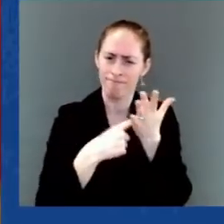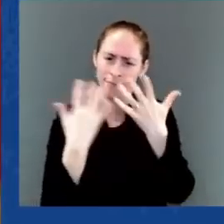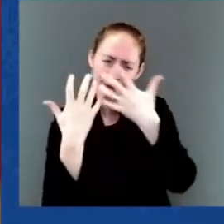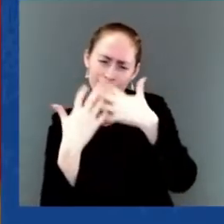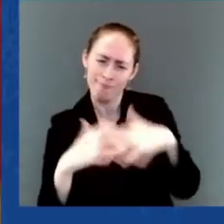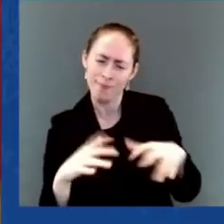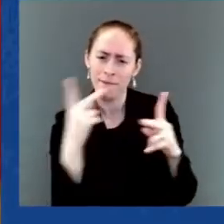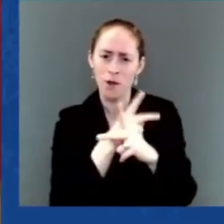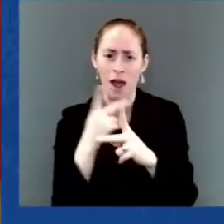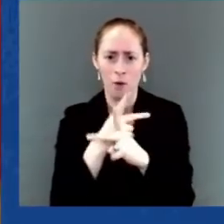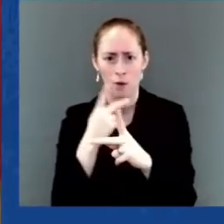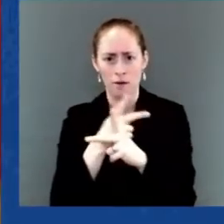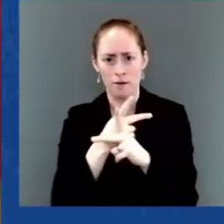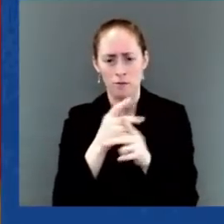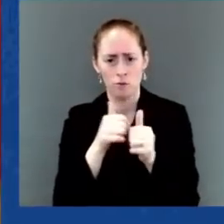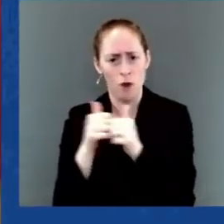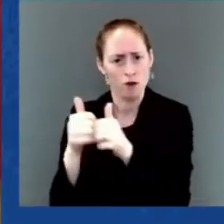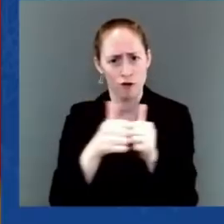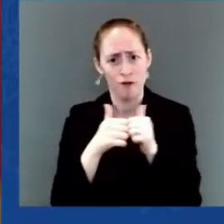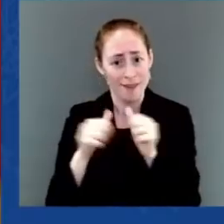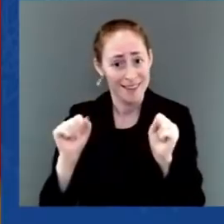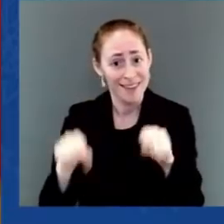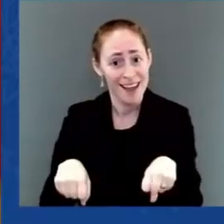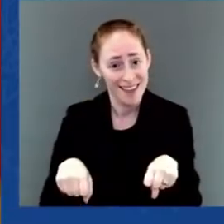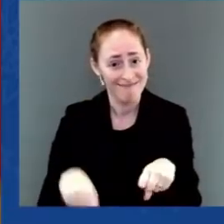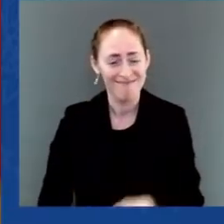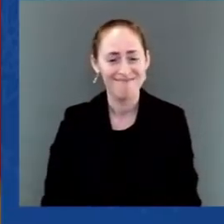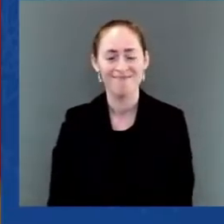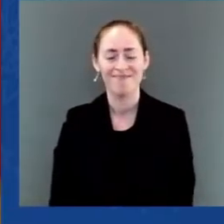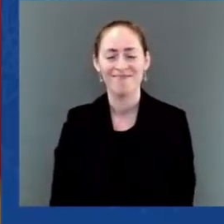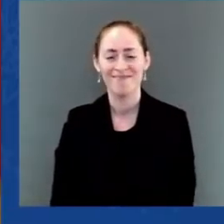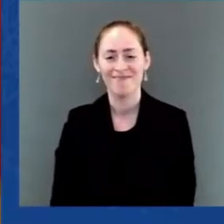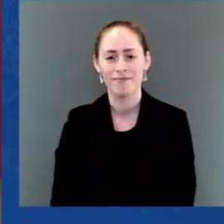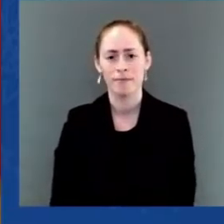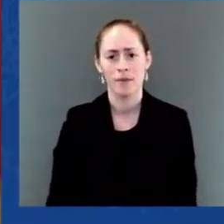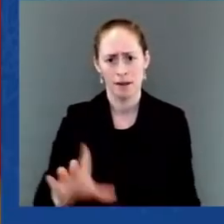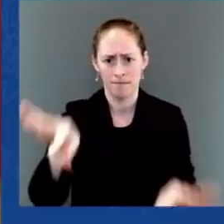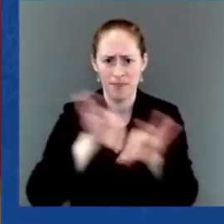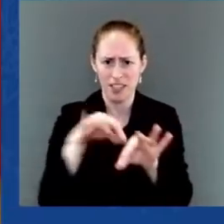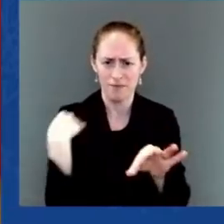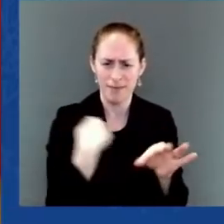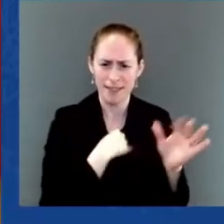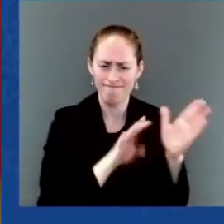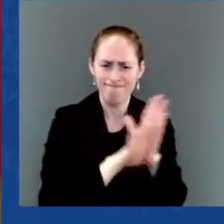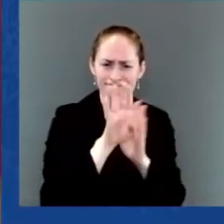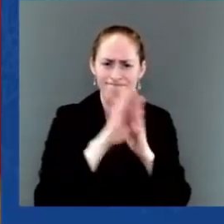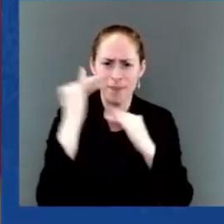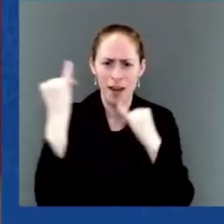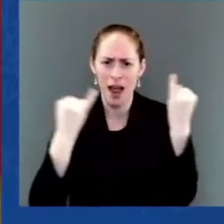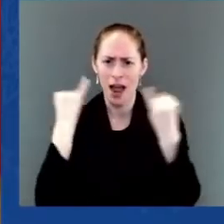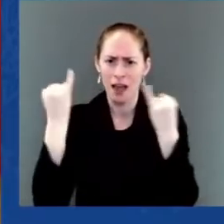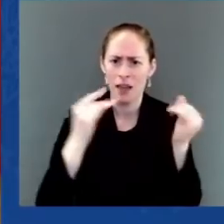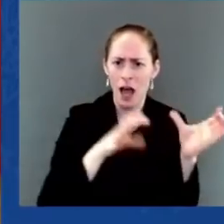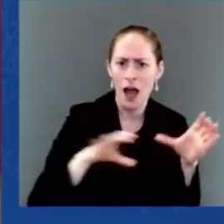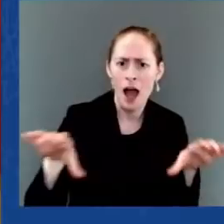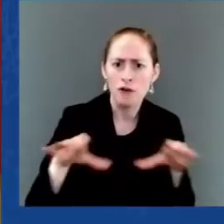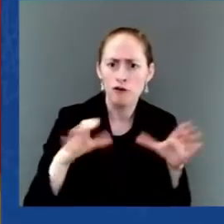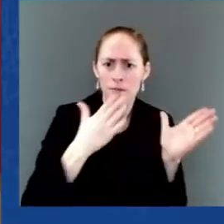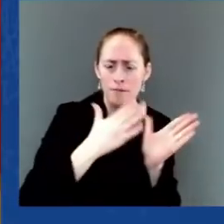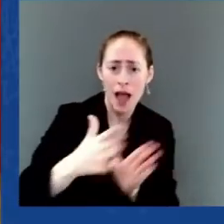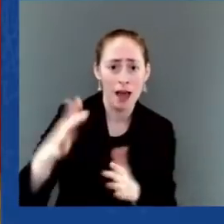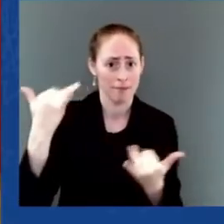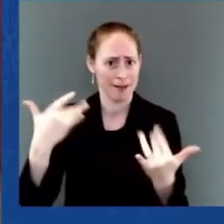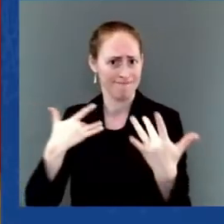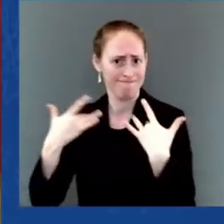We've had a chance to speak a little earlier today, but we have to drive an inclusive economic recovery and make sure all of our people